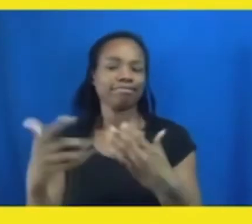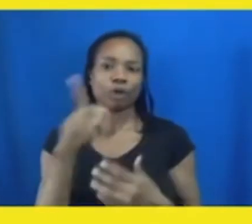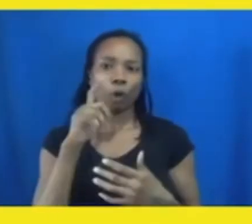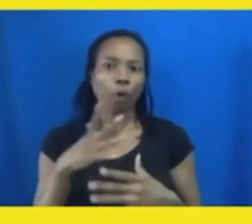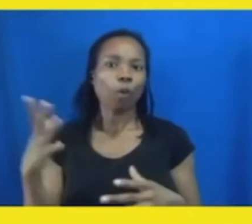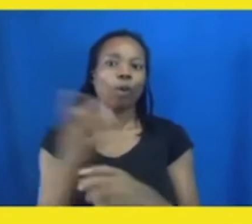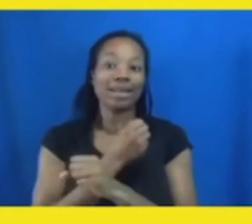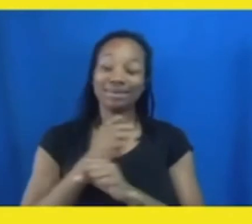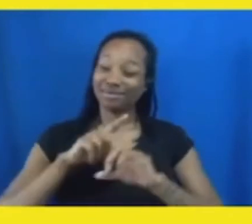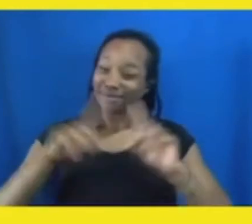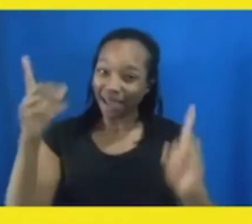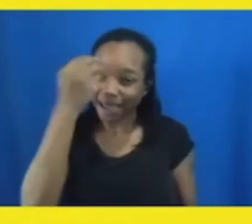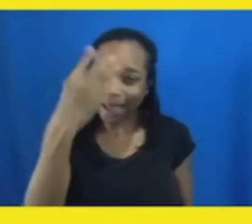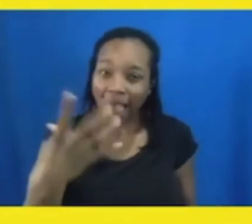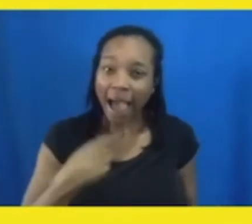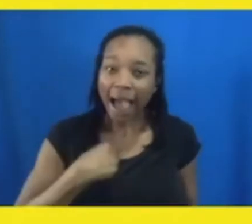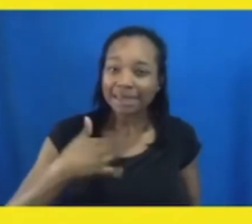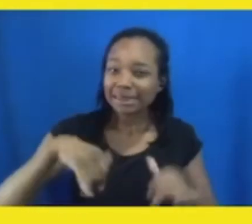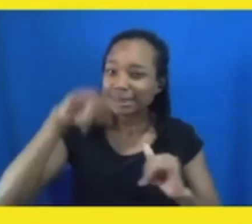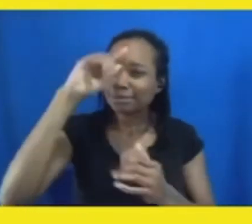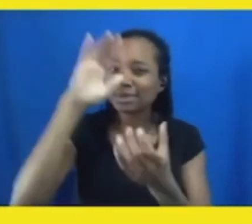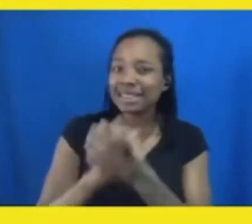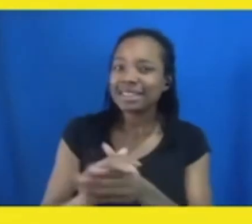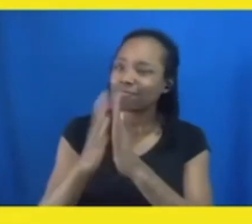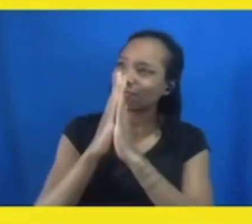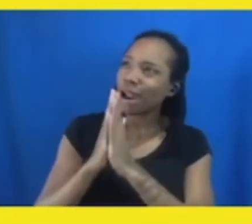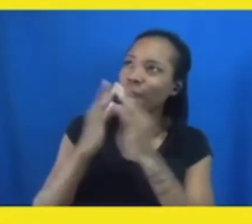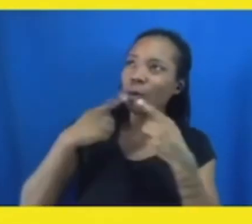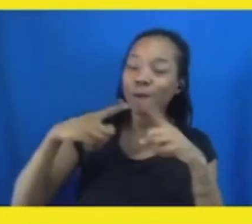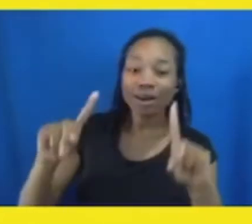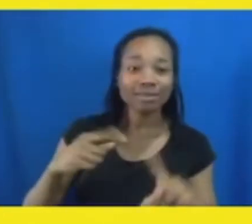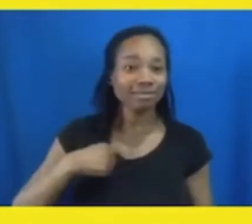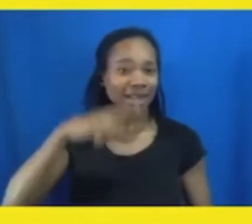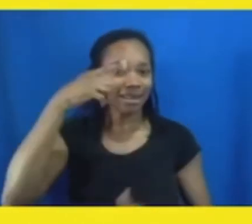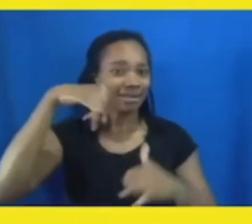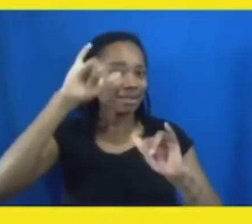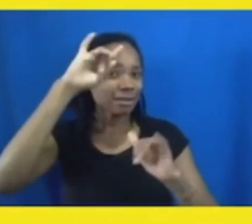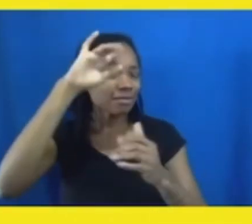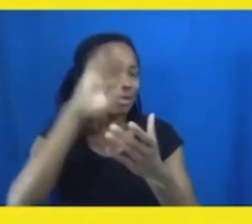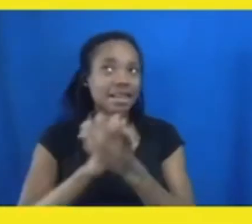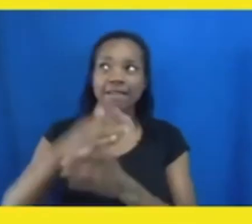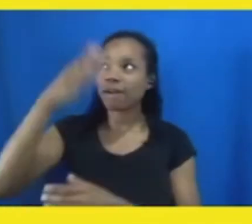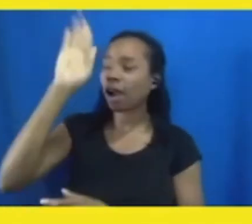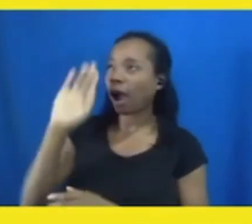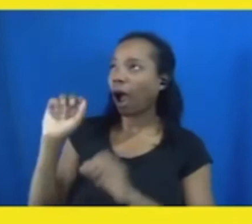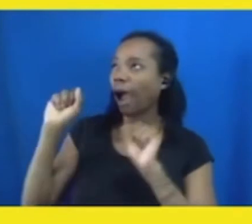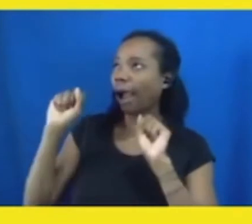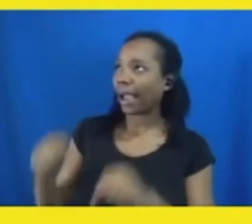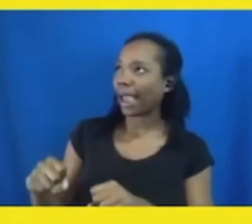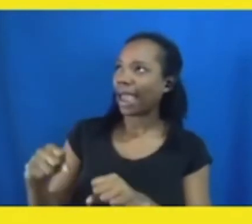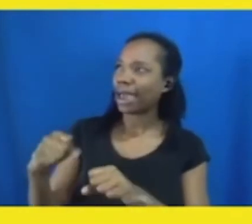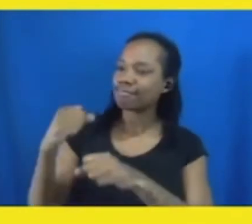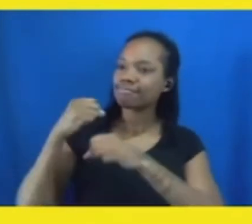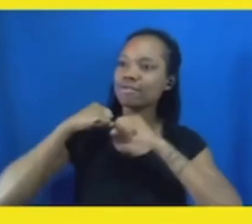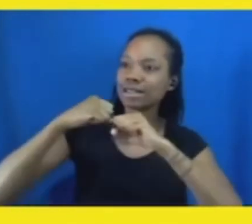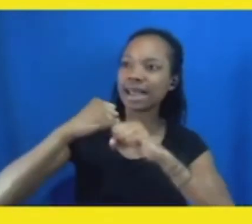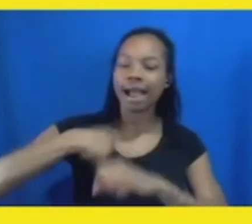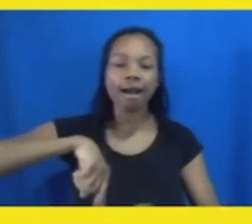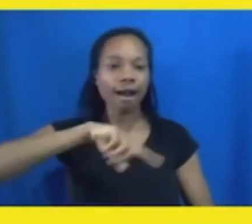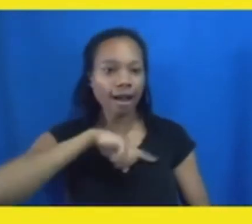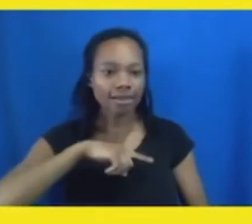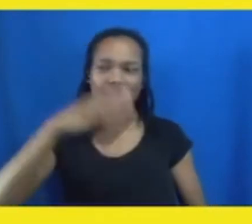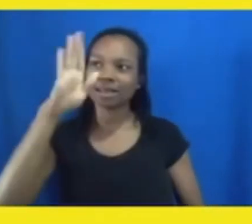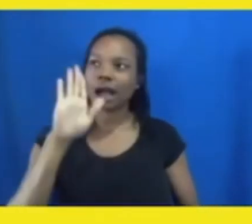I still believe in a God who can cover us. I still believe in a God who can keep us. And so don't you